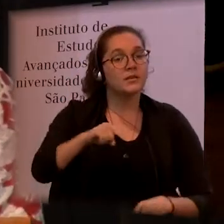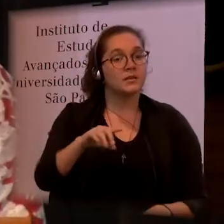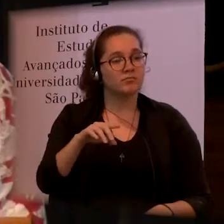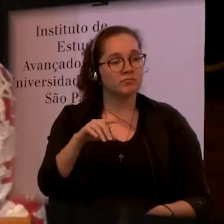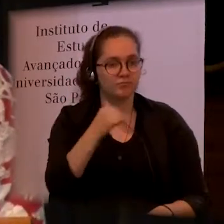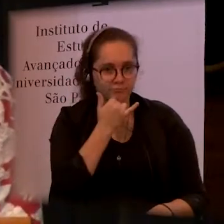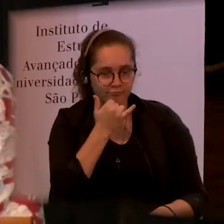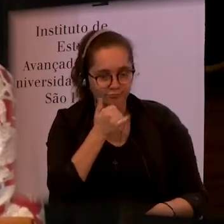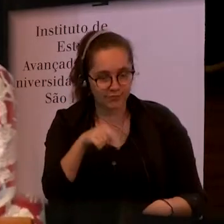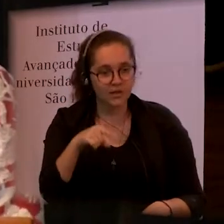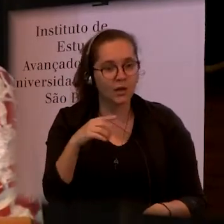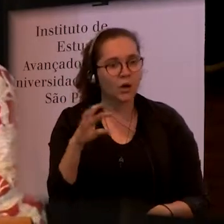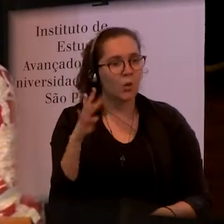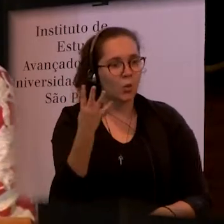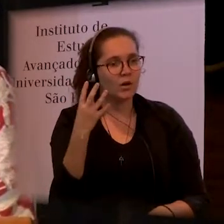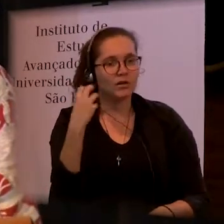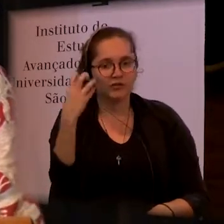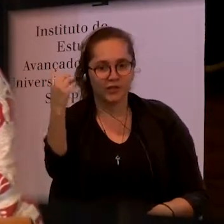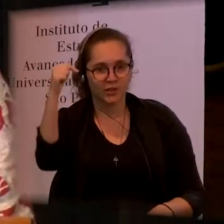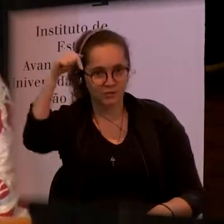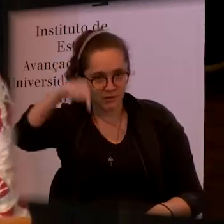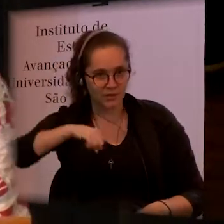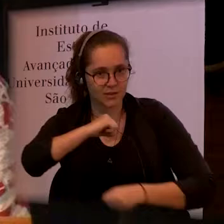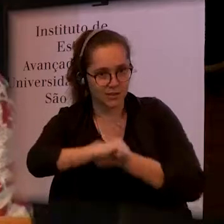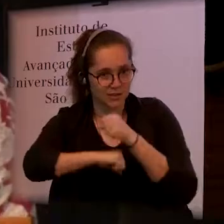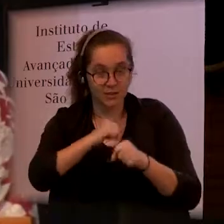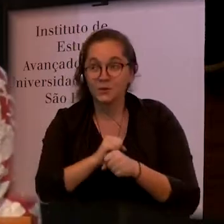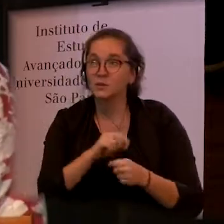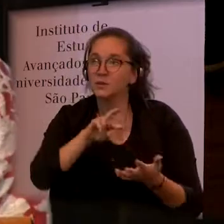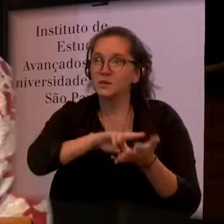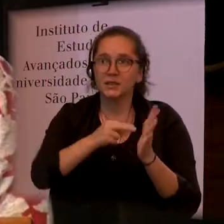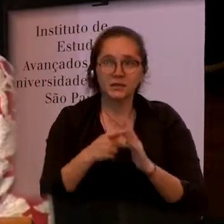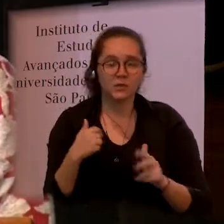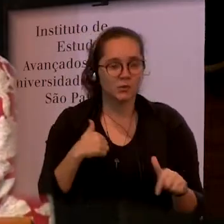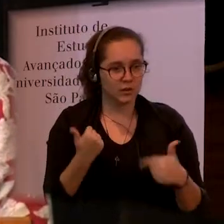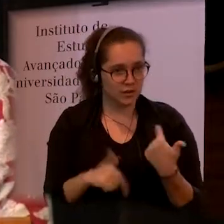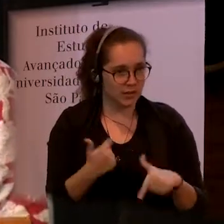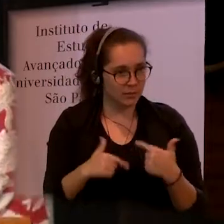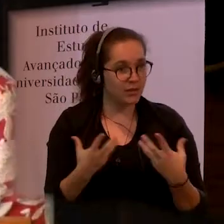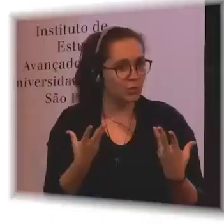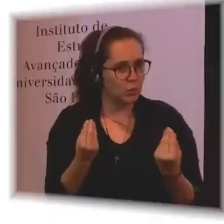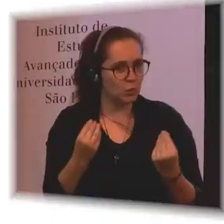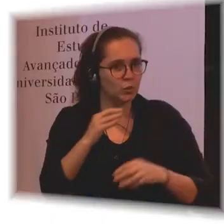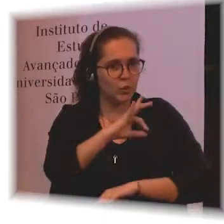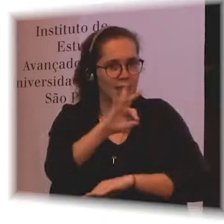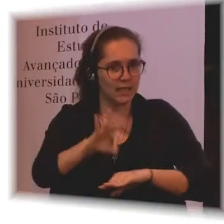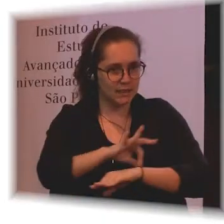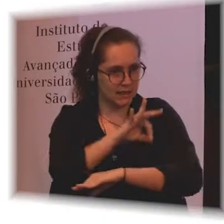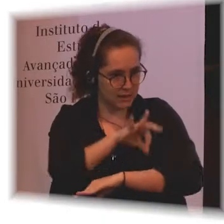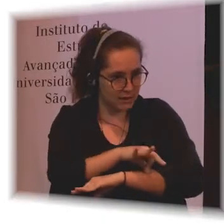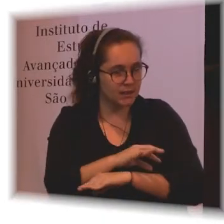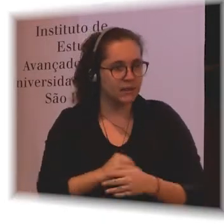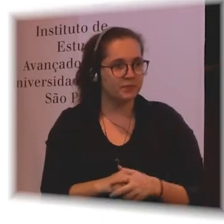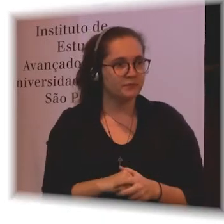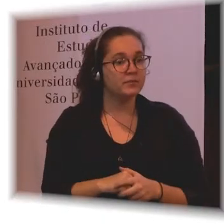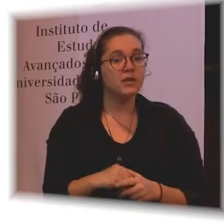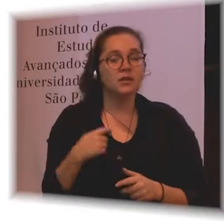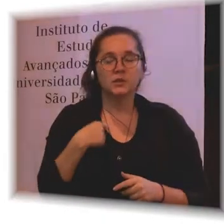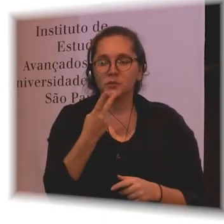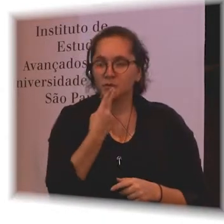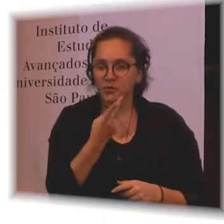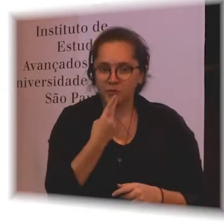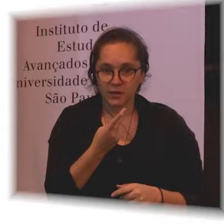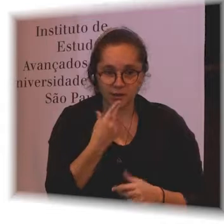I'm working very much on Zika, which I will explain later. So today I'm going to talk about global disability.